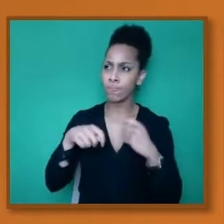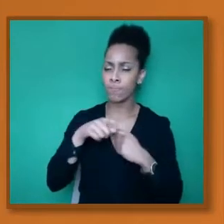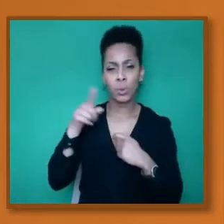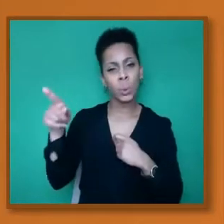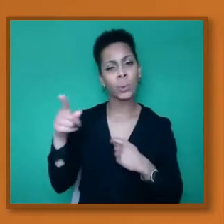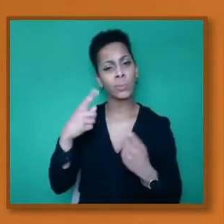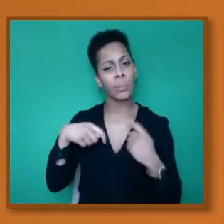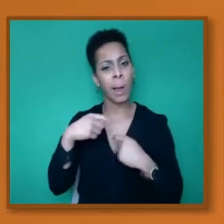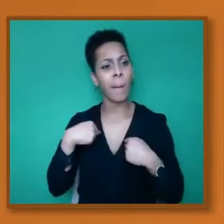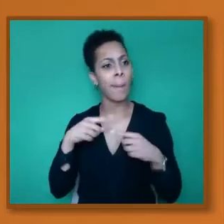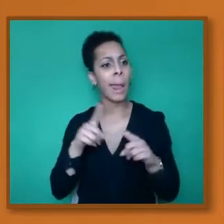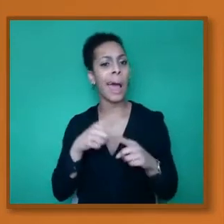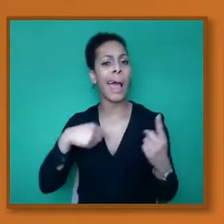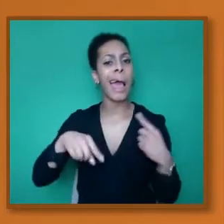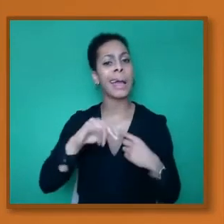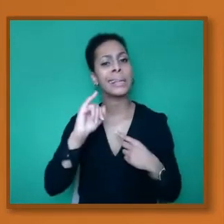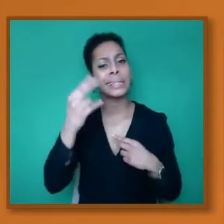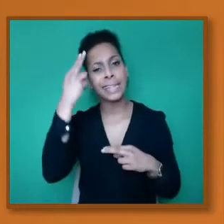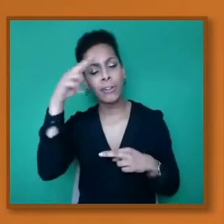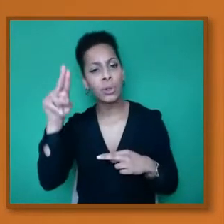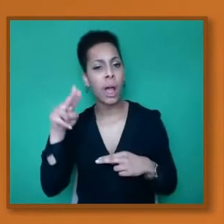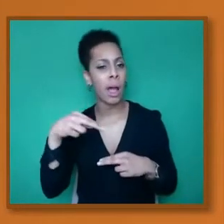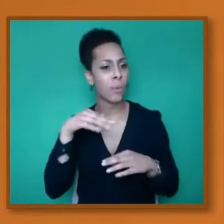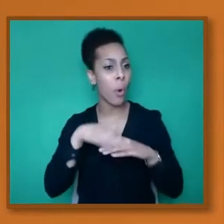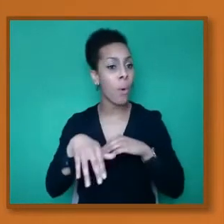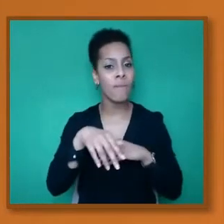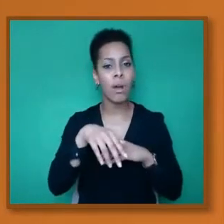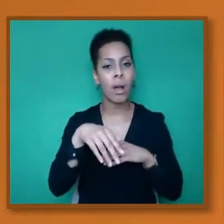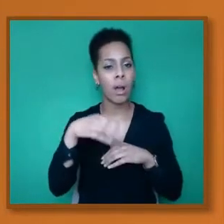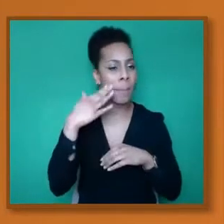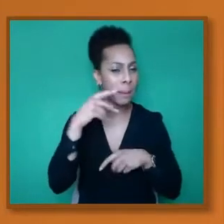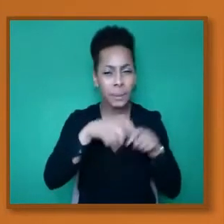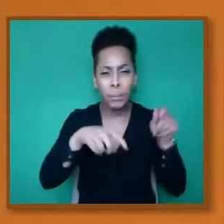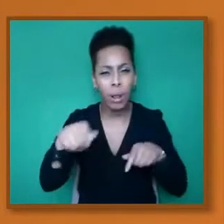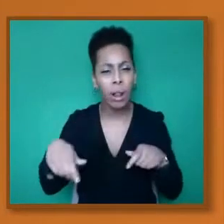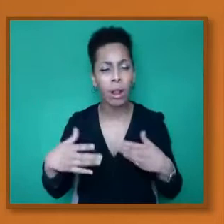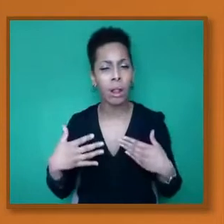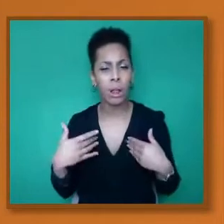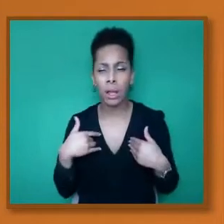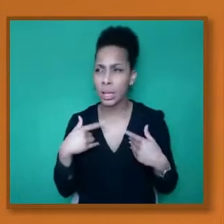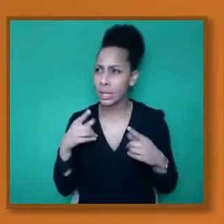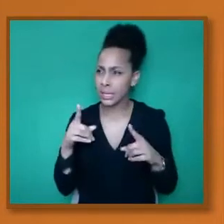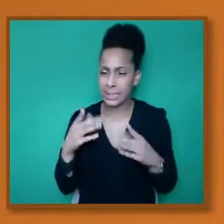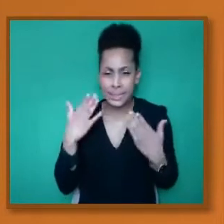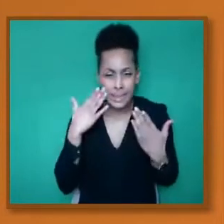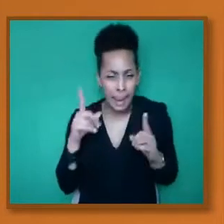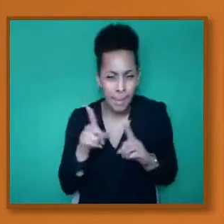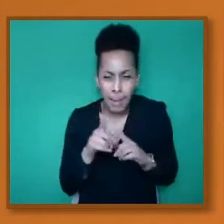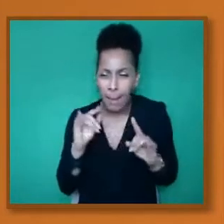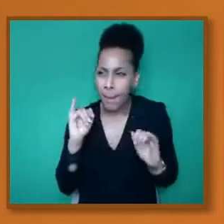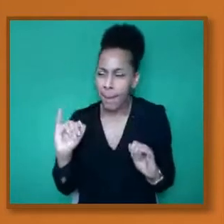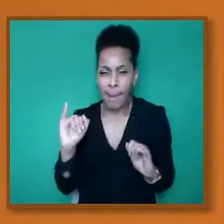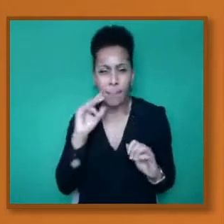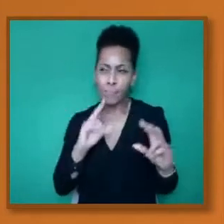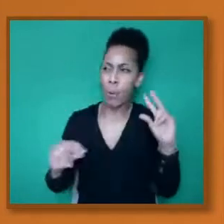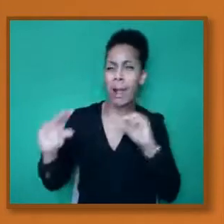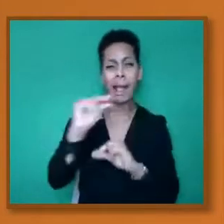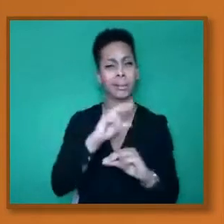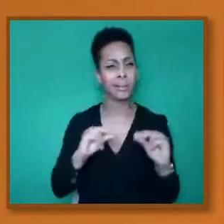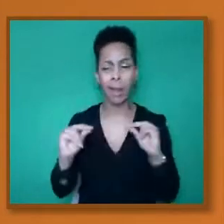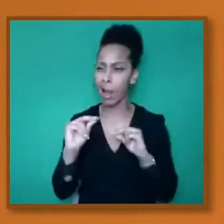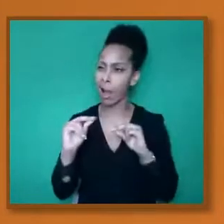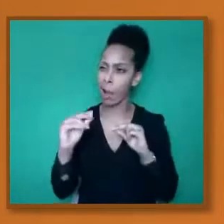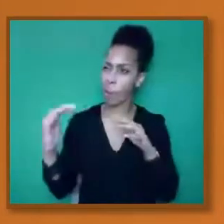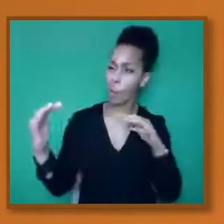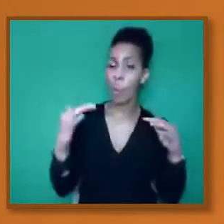it's perpetuating assumptions, and it's like a propaganda war. So that's how our community viewed